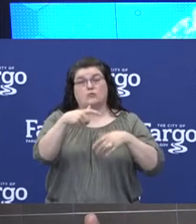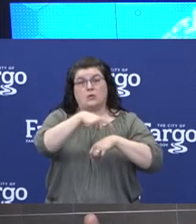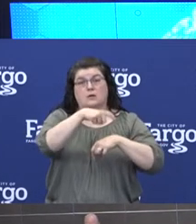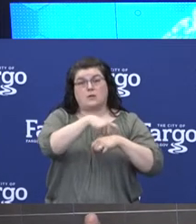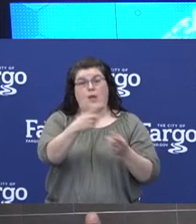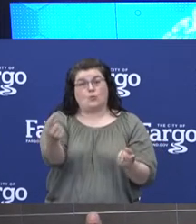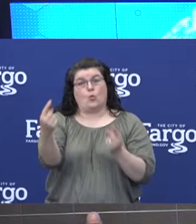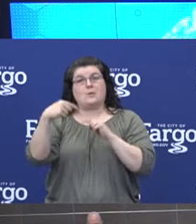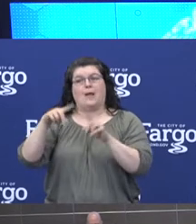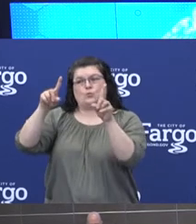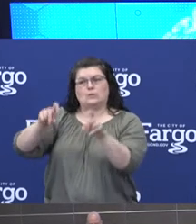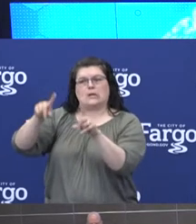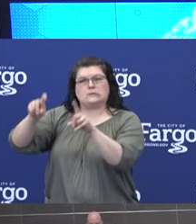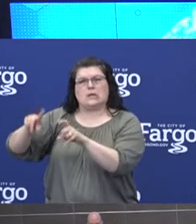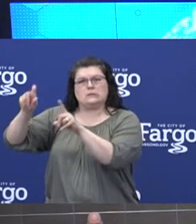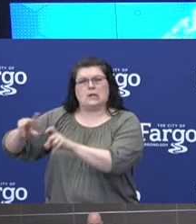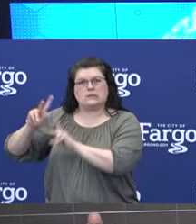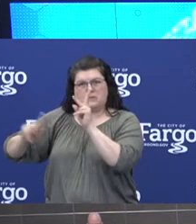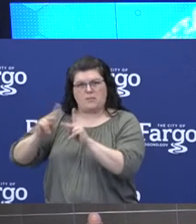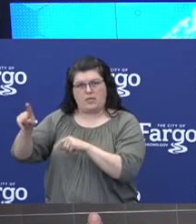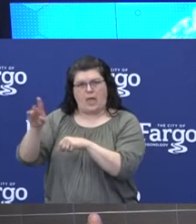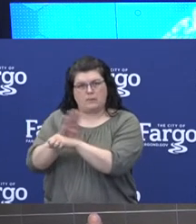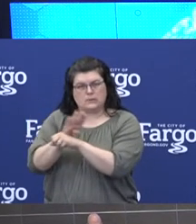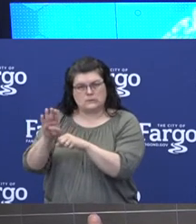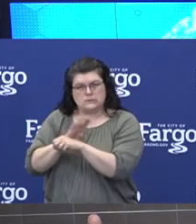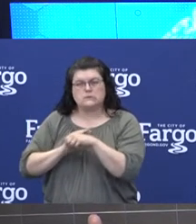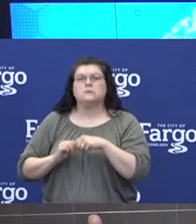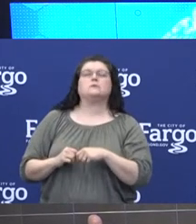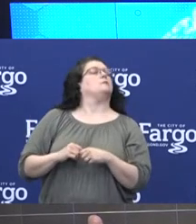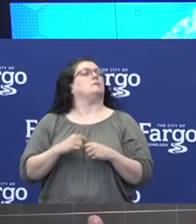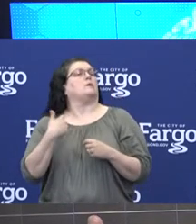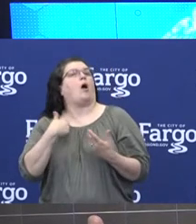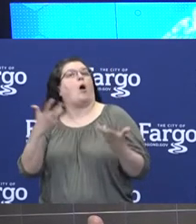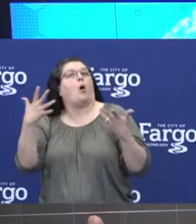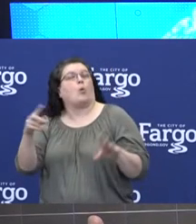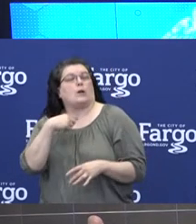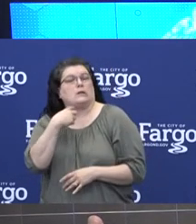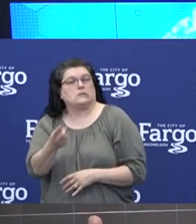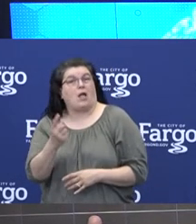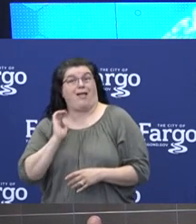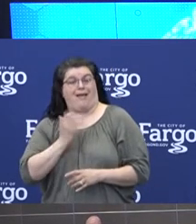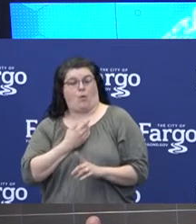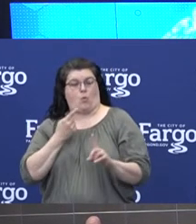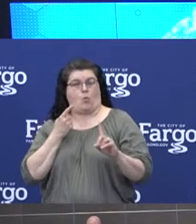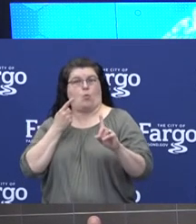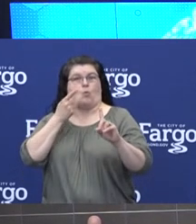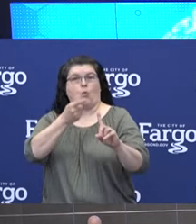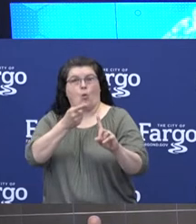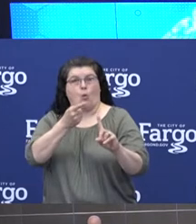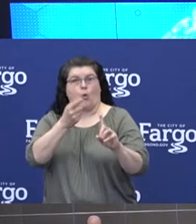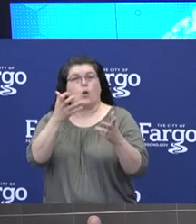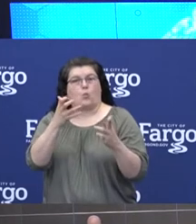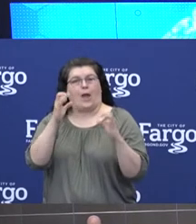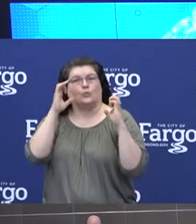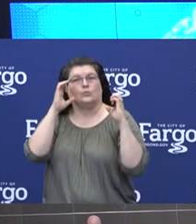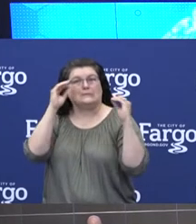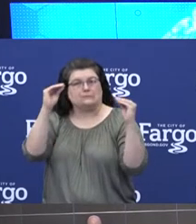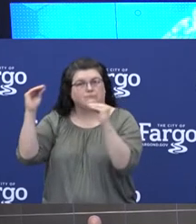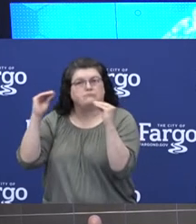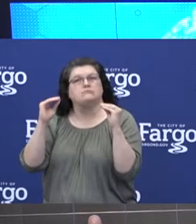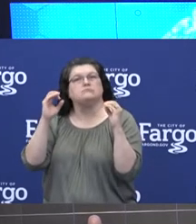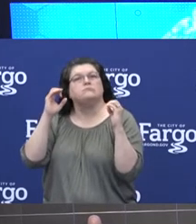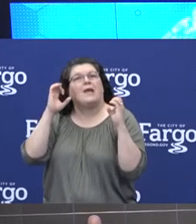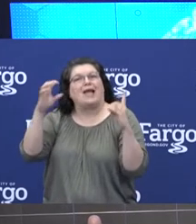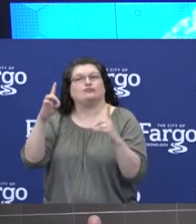come and test that business. Overall, as I said already, our main objective is to provide education to our